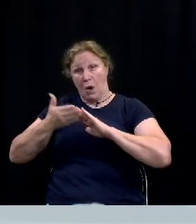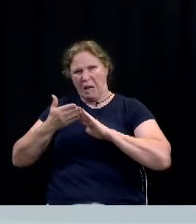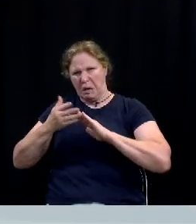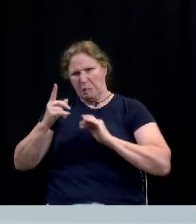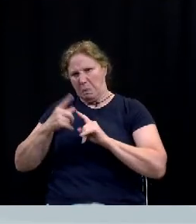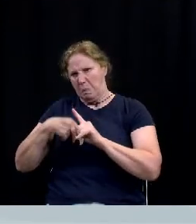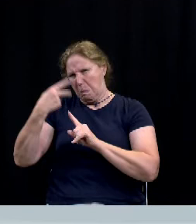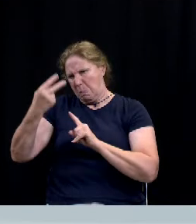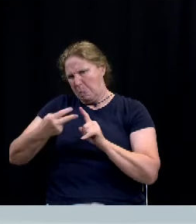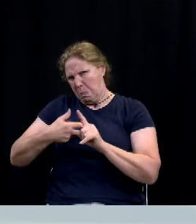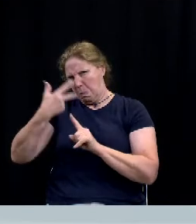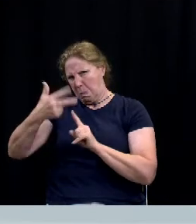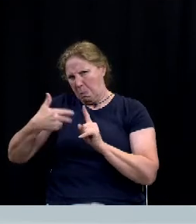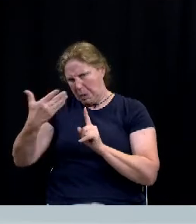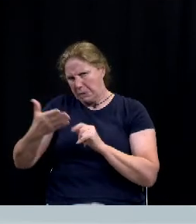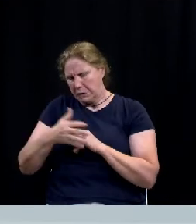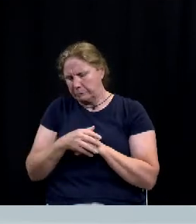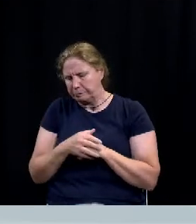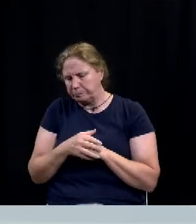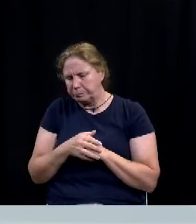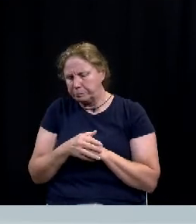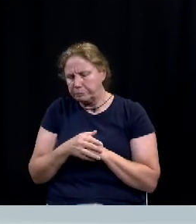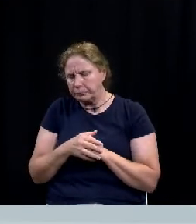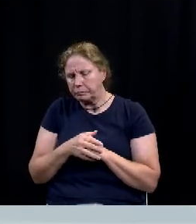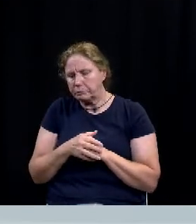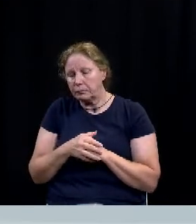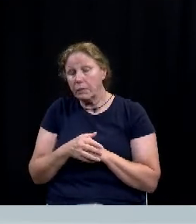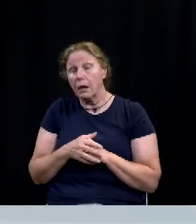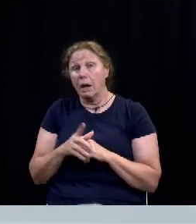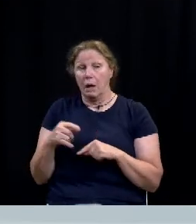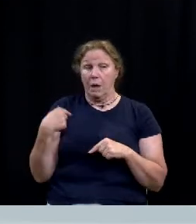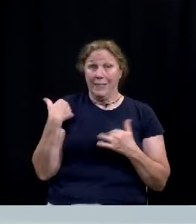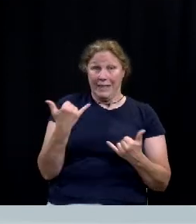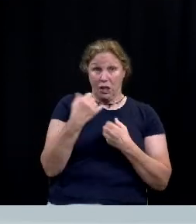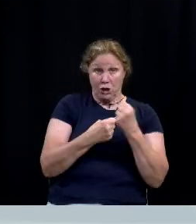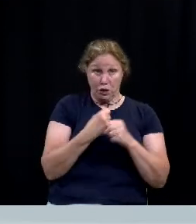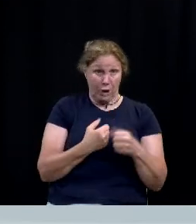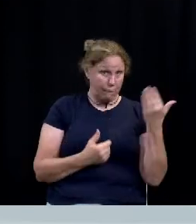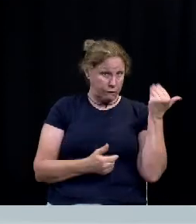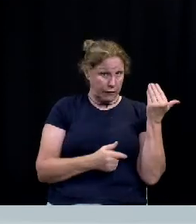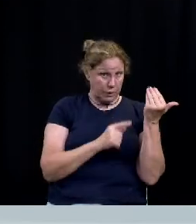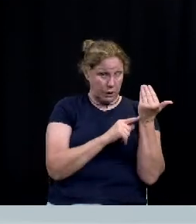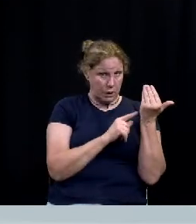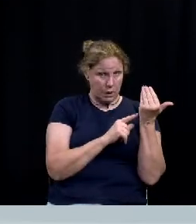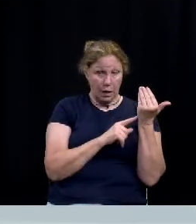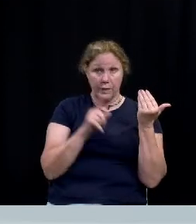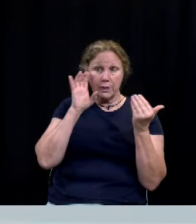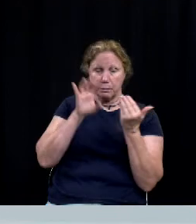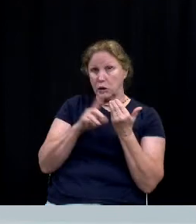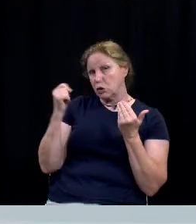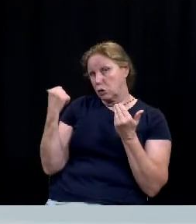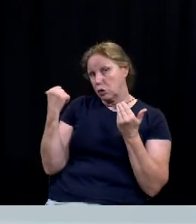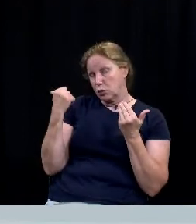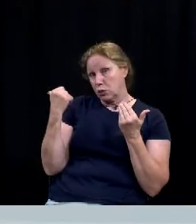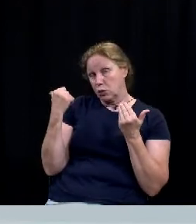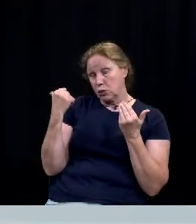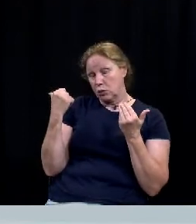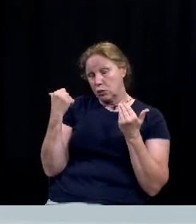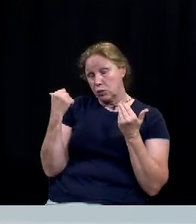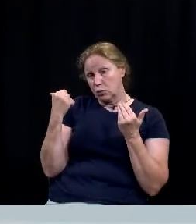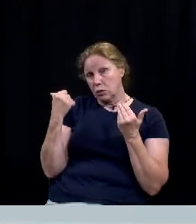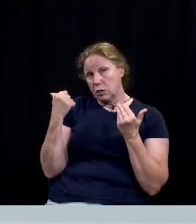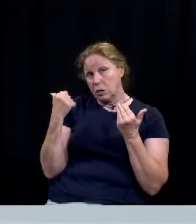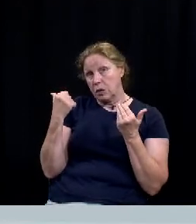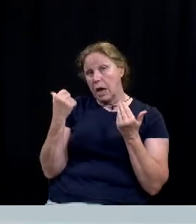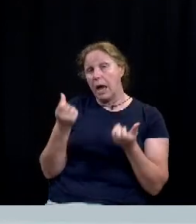months of the 15 cases we've had this year this graphic this graph shows the number